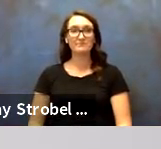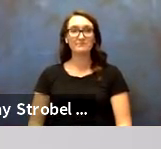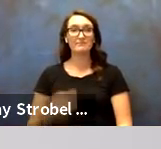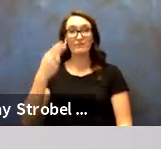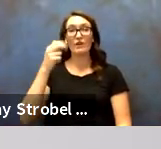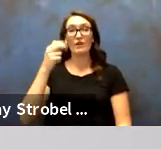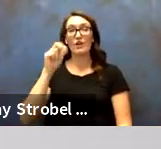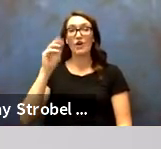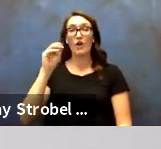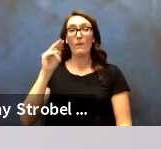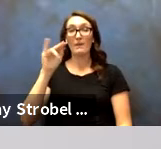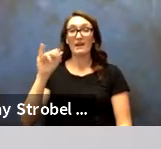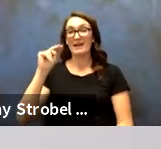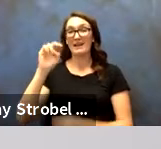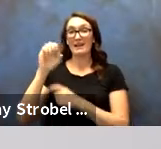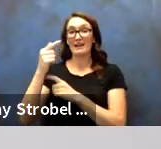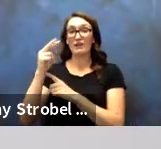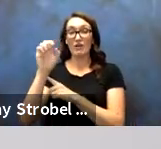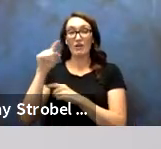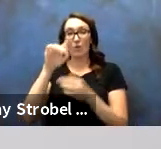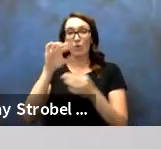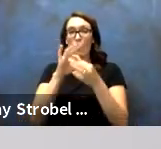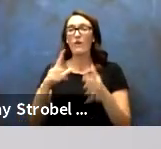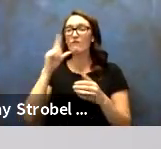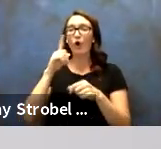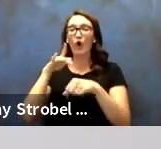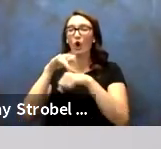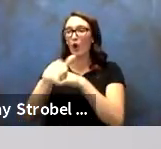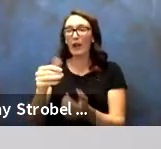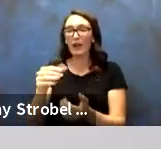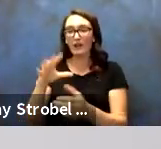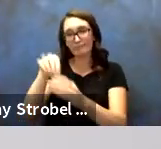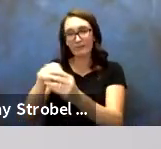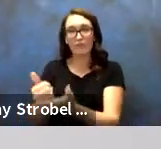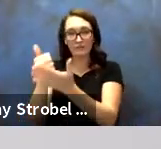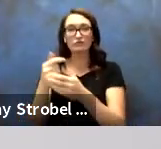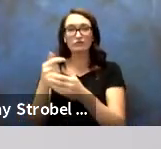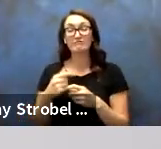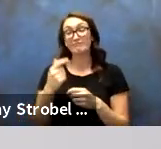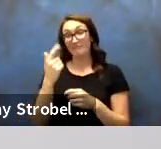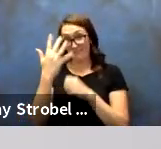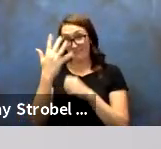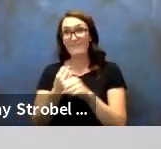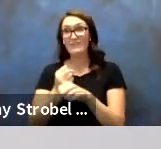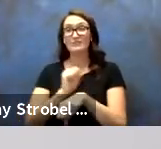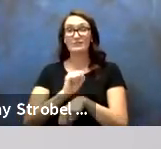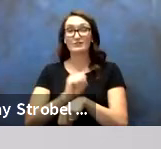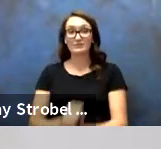Harmony Negretti, Coordinator for Early Intervention, five years.